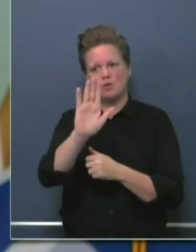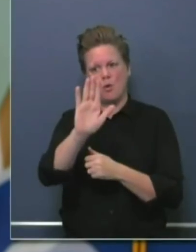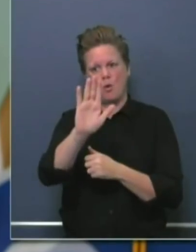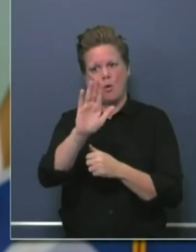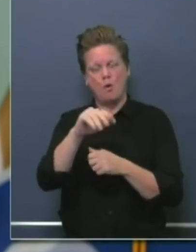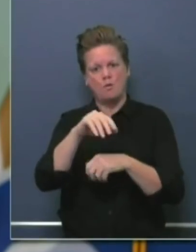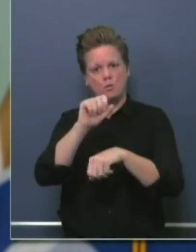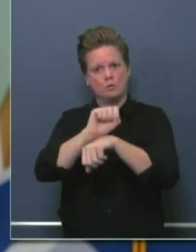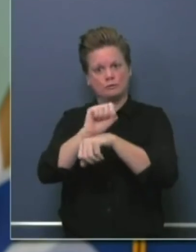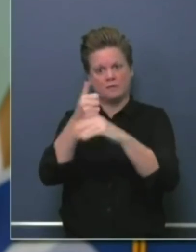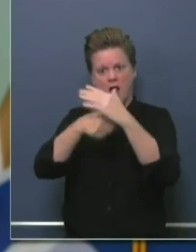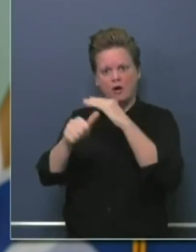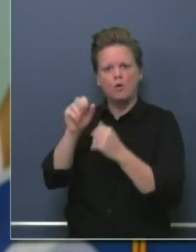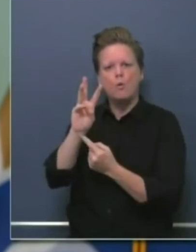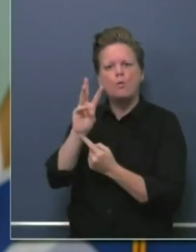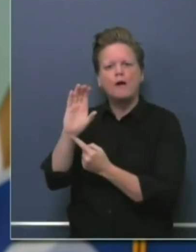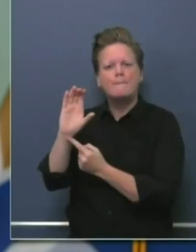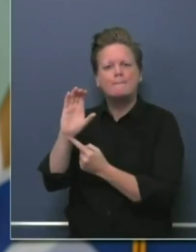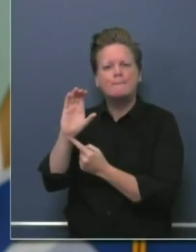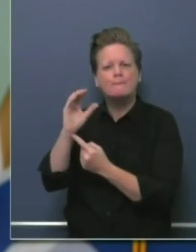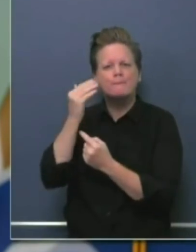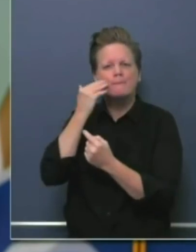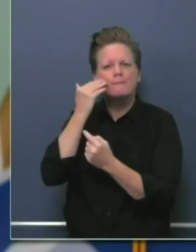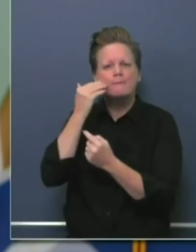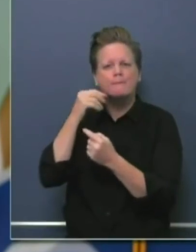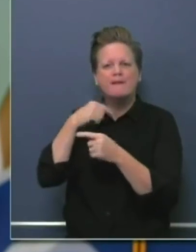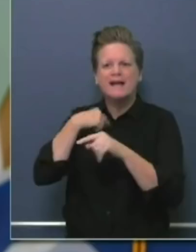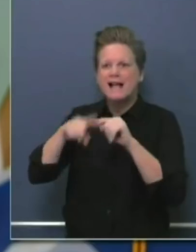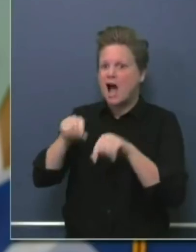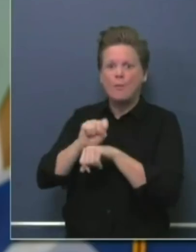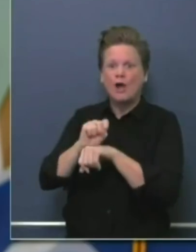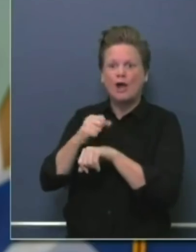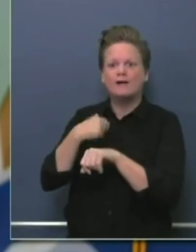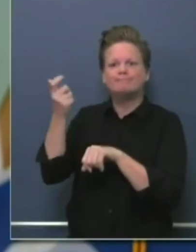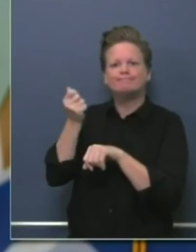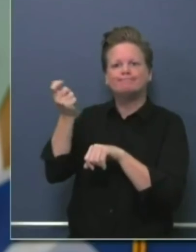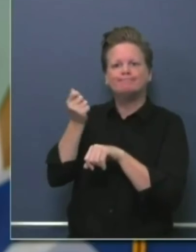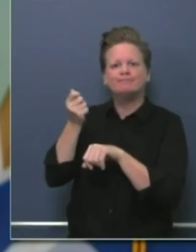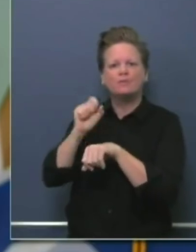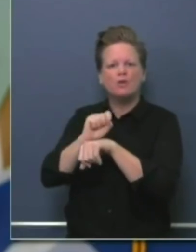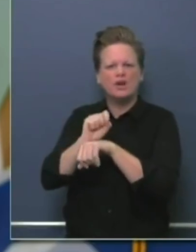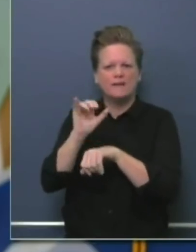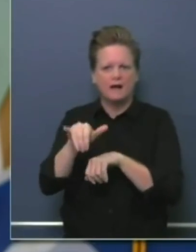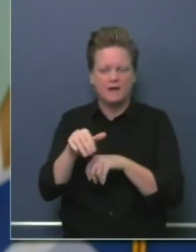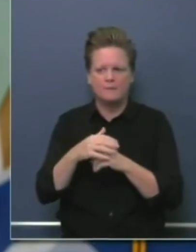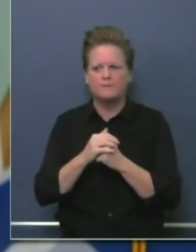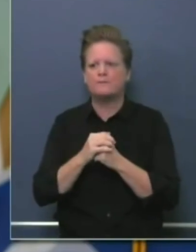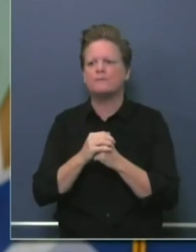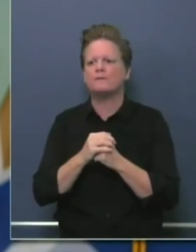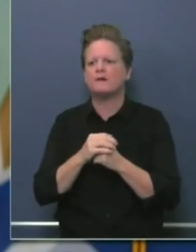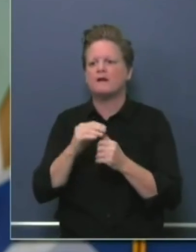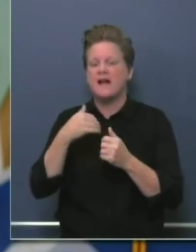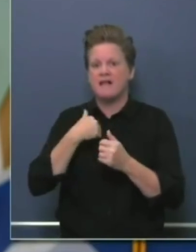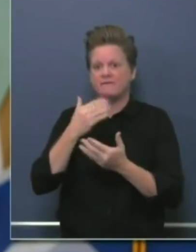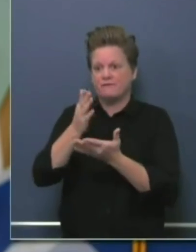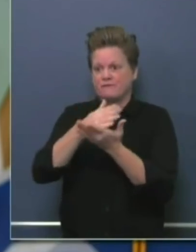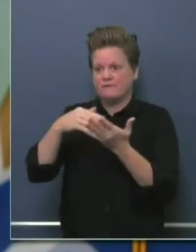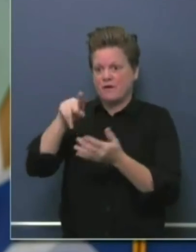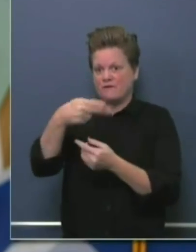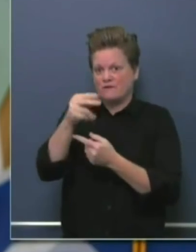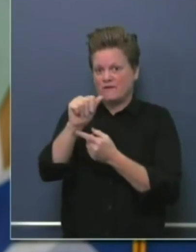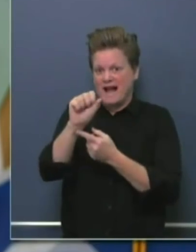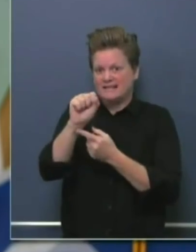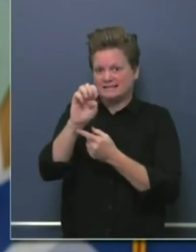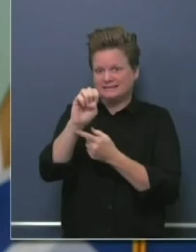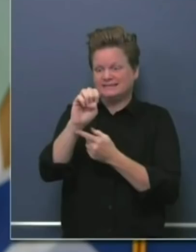whole idea is, as we move into this second phase, we want to keep workers healthy and keep them safe.